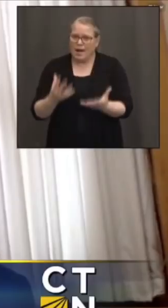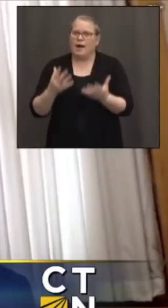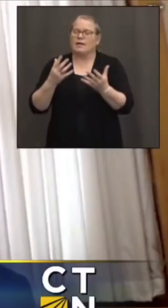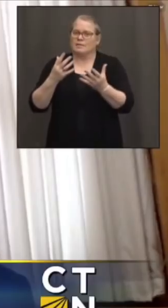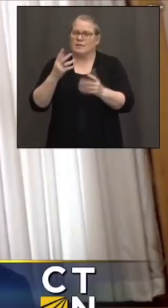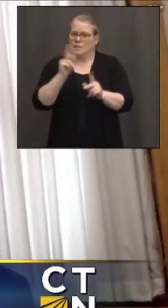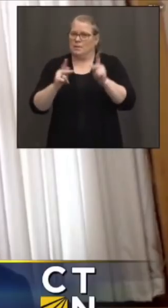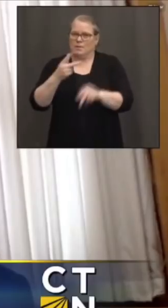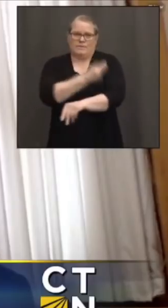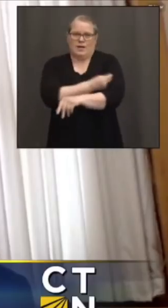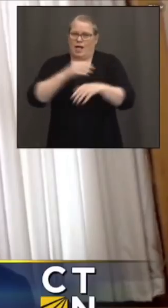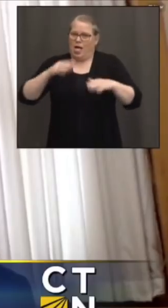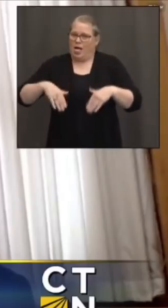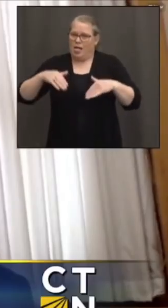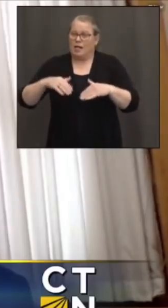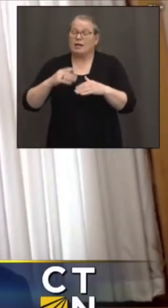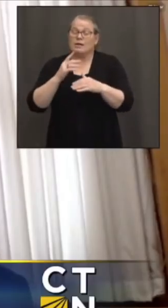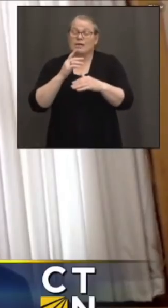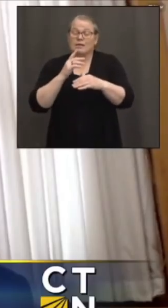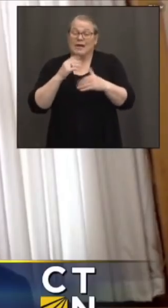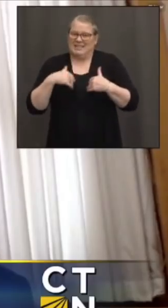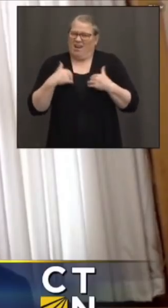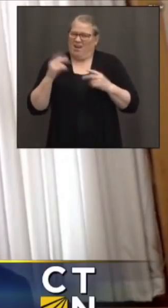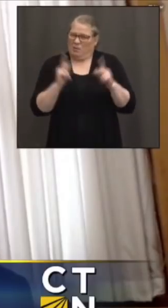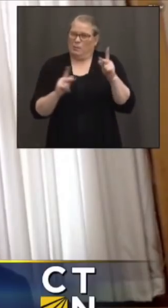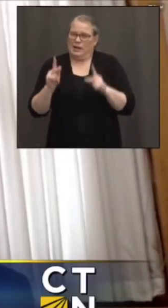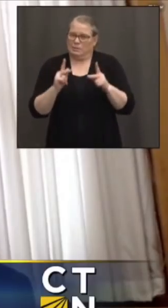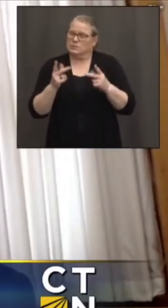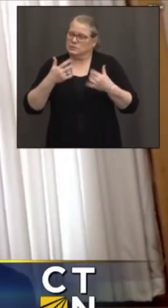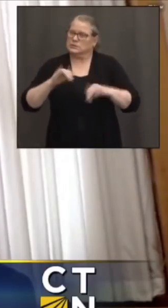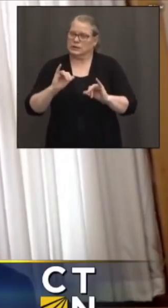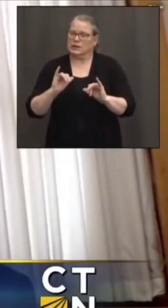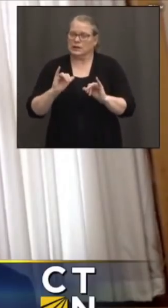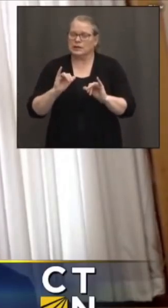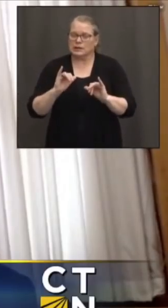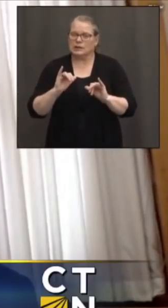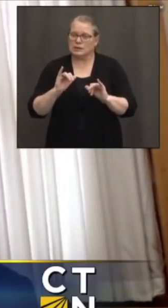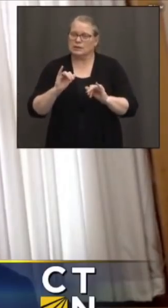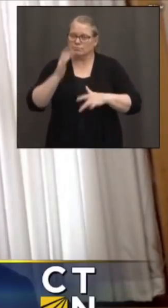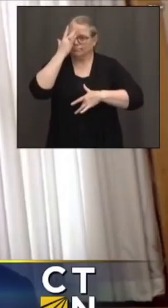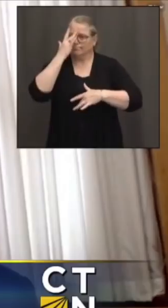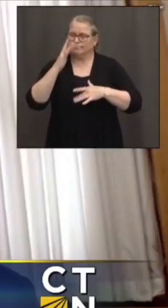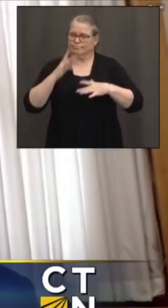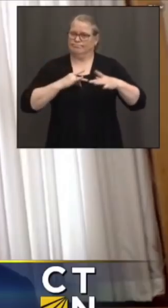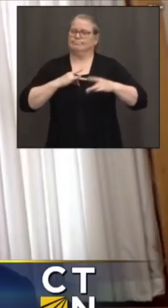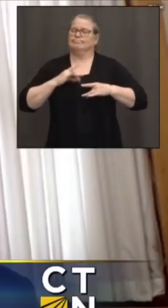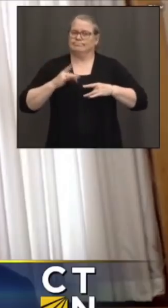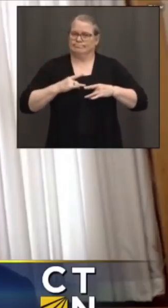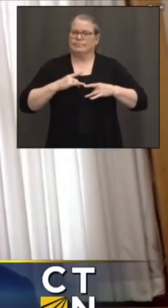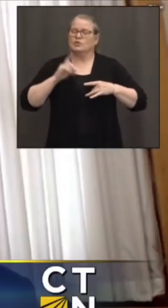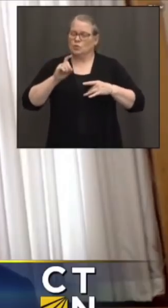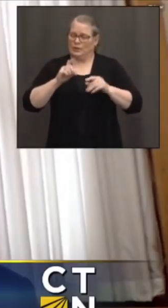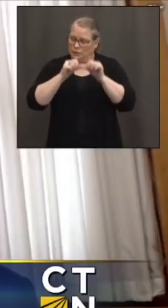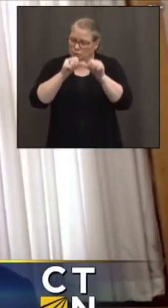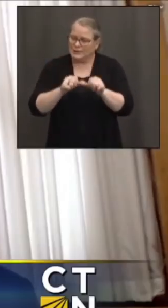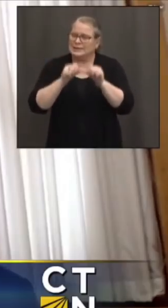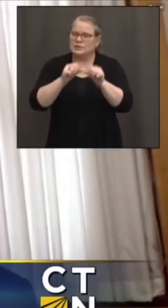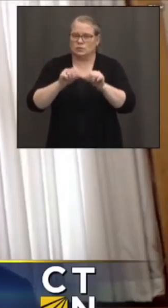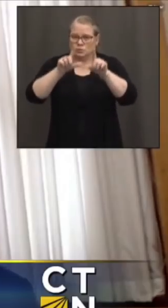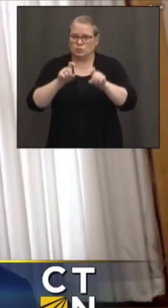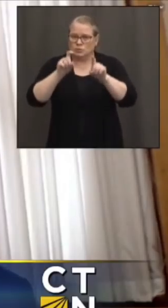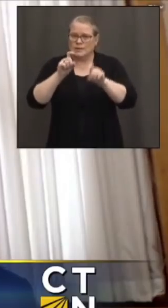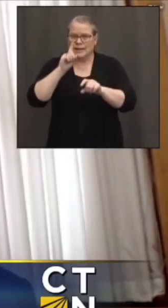now. And so we need to continue testing for a while longer. You know, we'll continue to monitor it carefully. We'll continue to look for